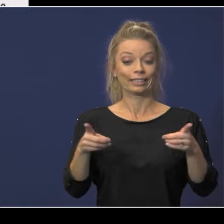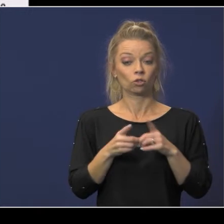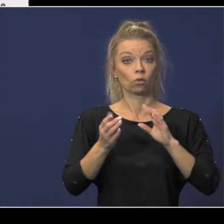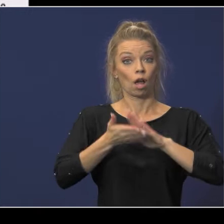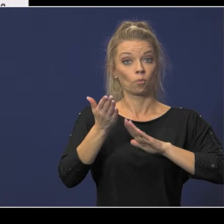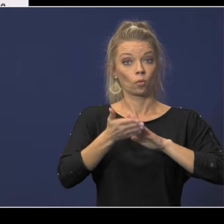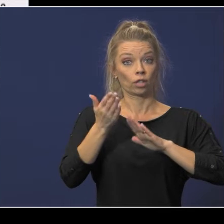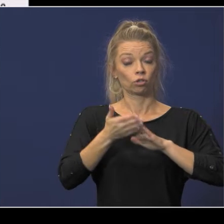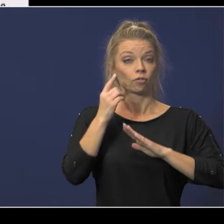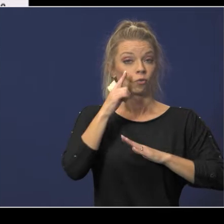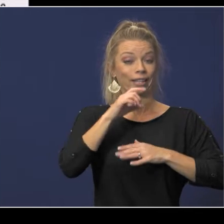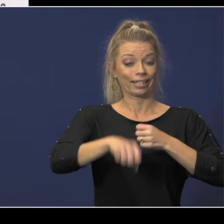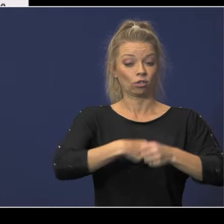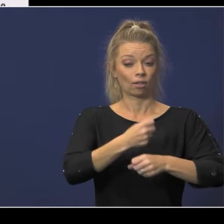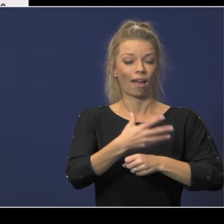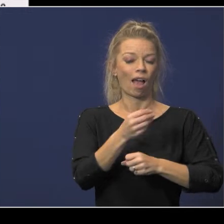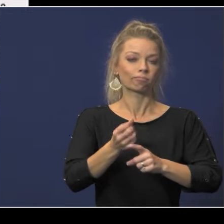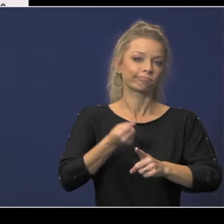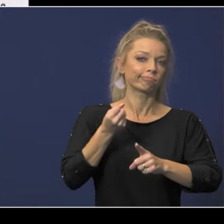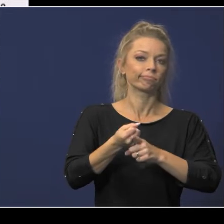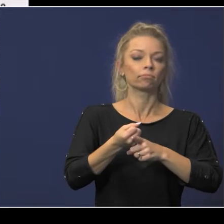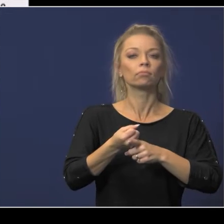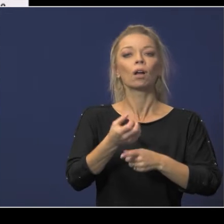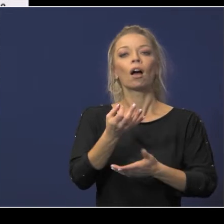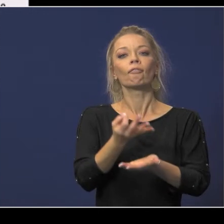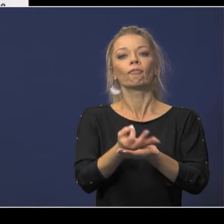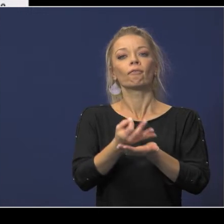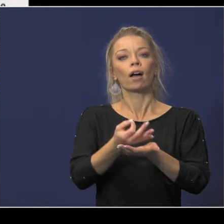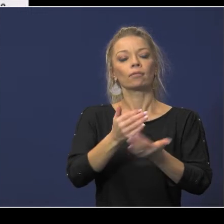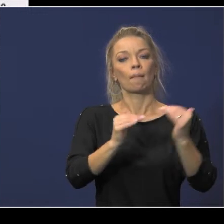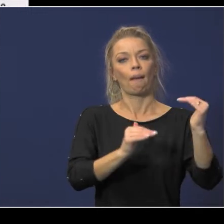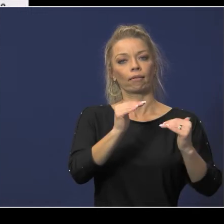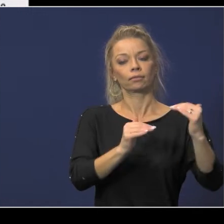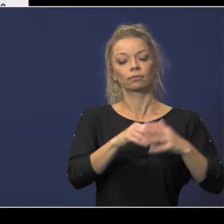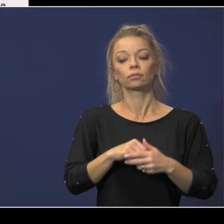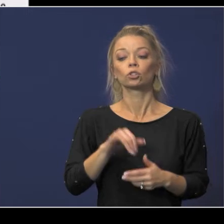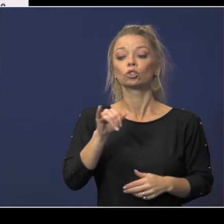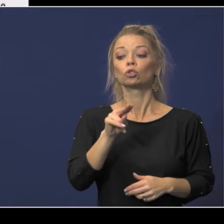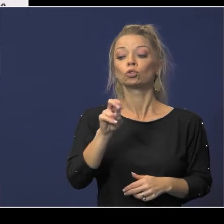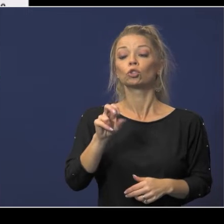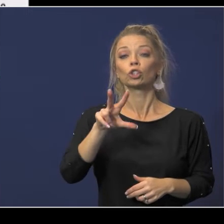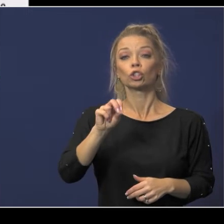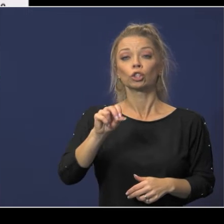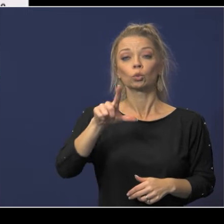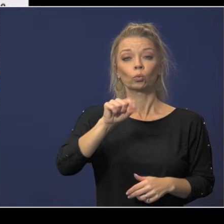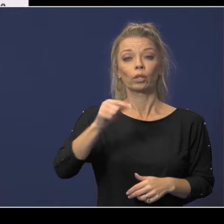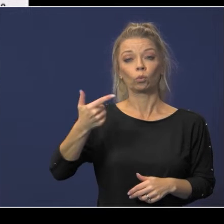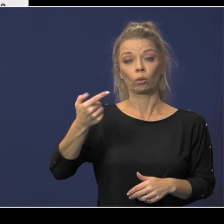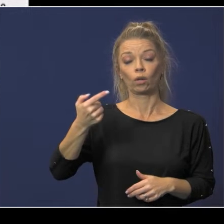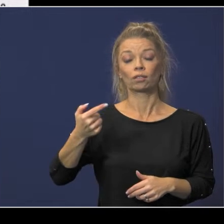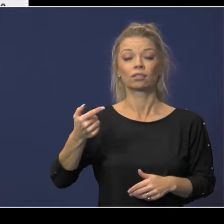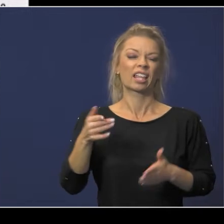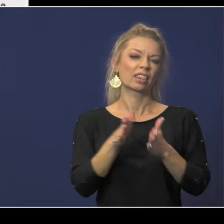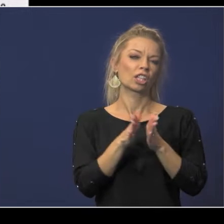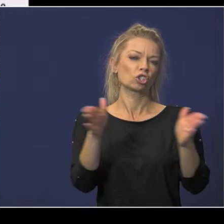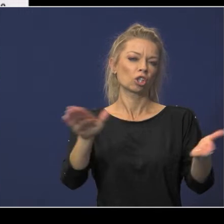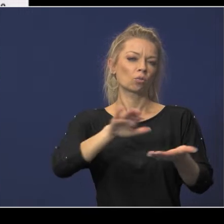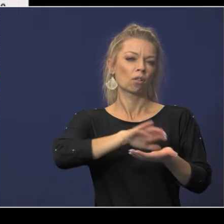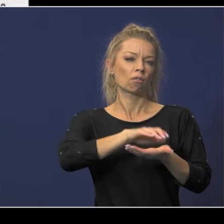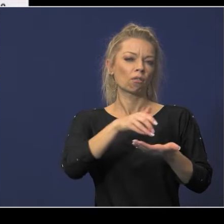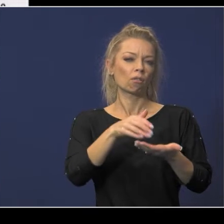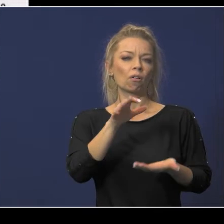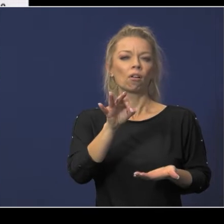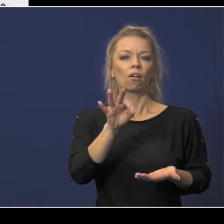what the effect was on fund balance as of june 30th 2021 the general fund which this that's the